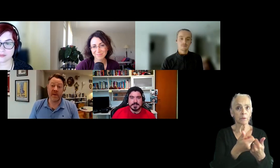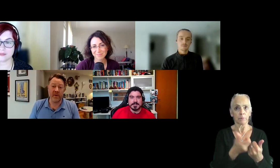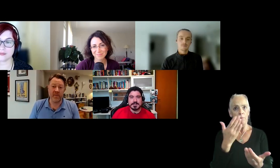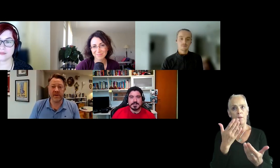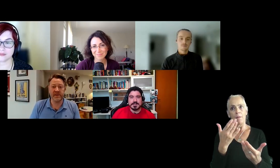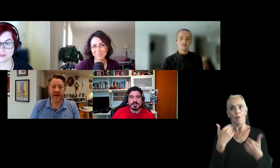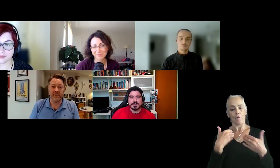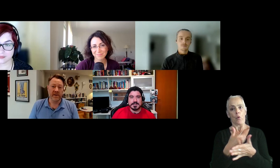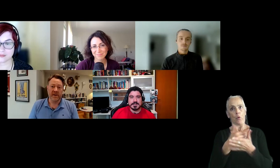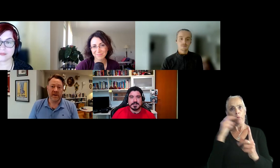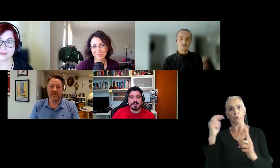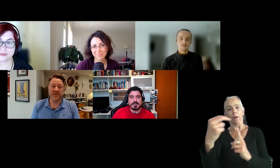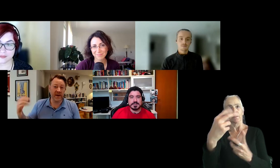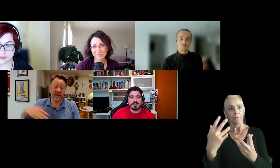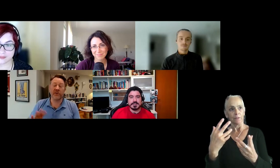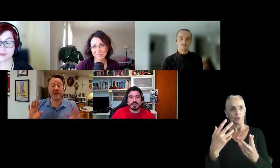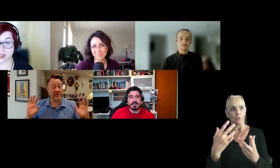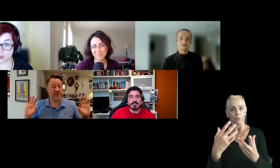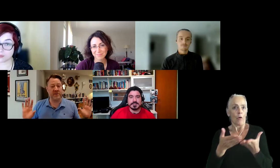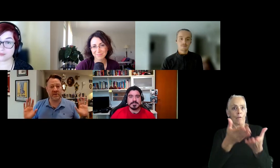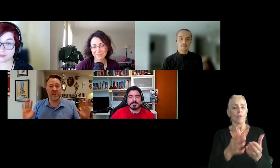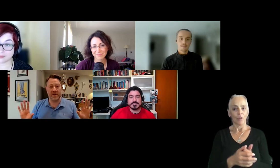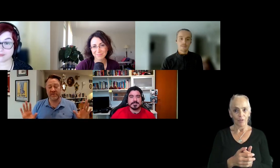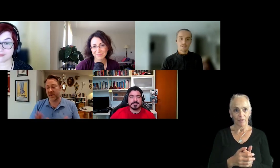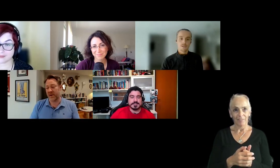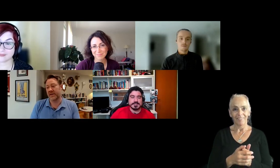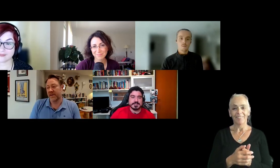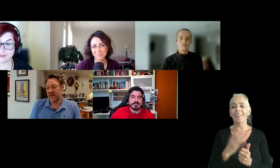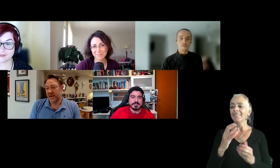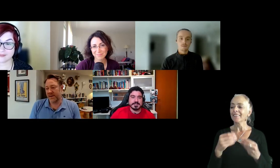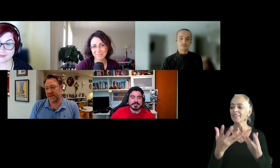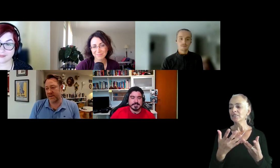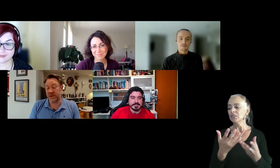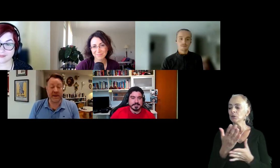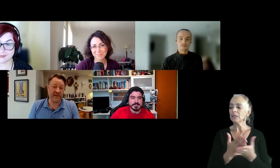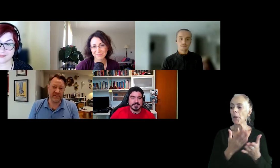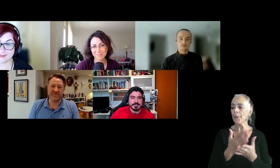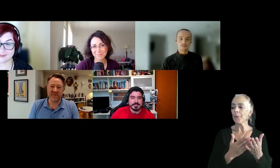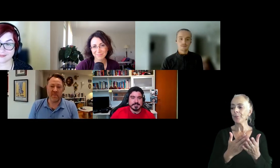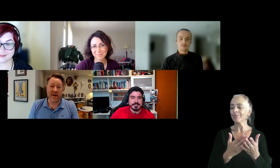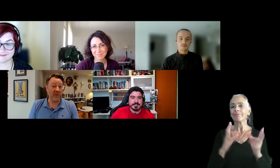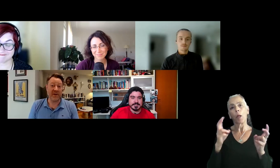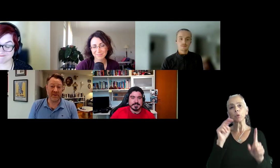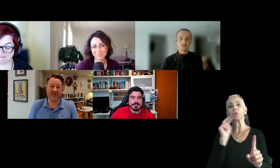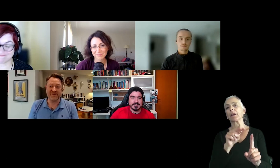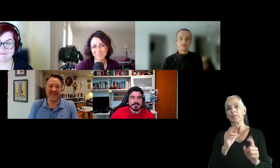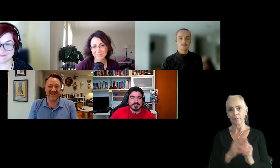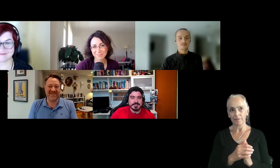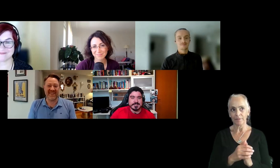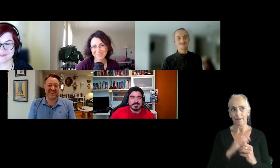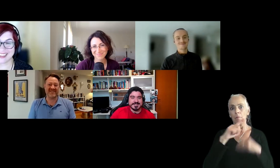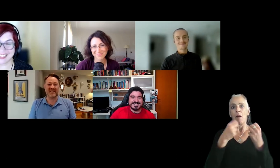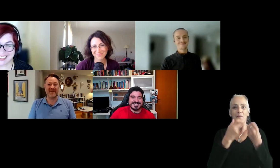they hadn't thought about before because you got out. Um, so you can kind of do that also gives you a little bit of, uh, perspective about a lot of things